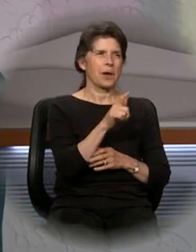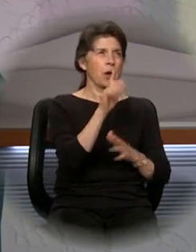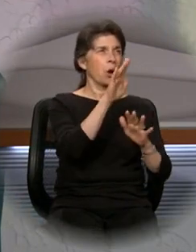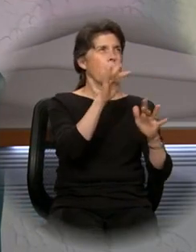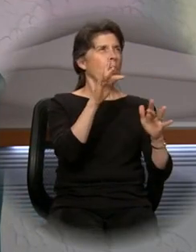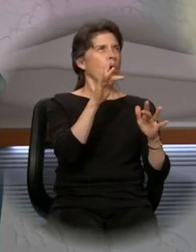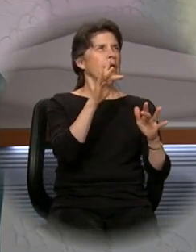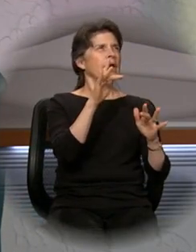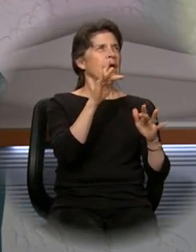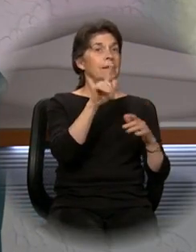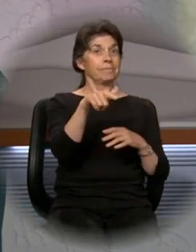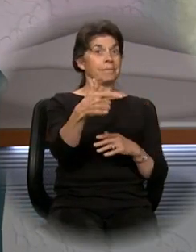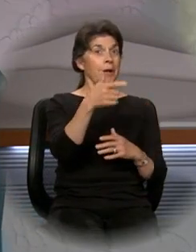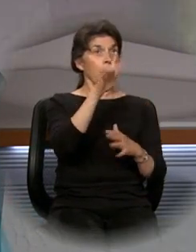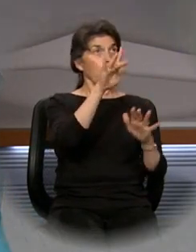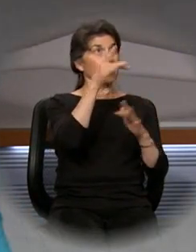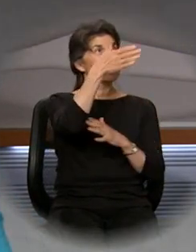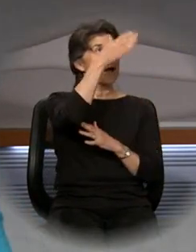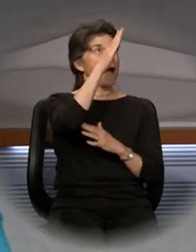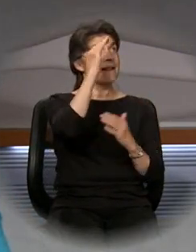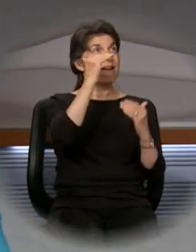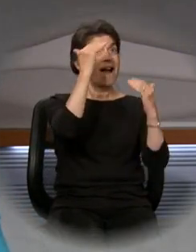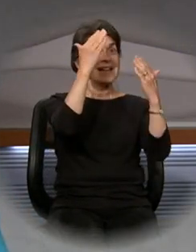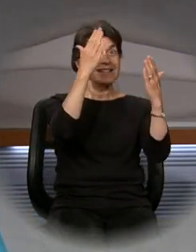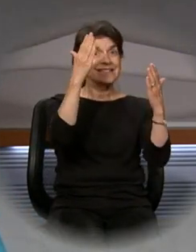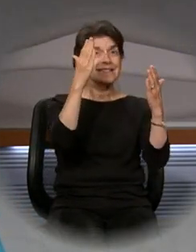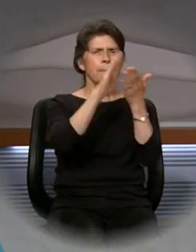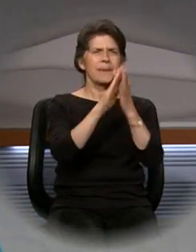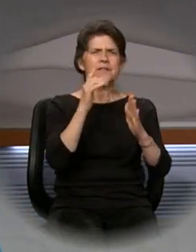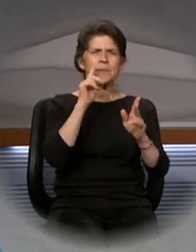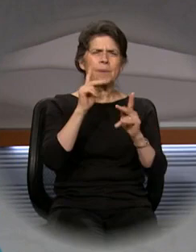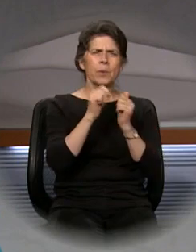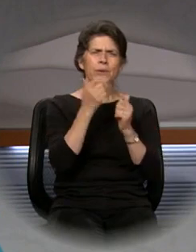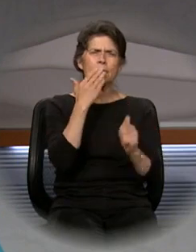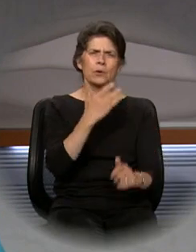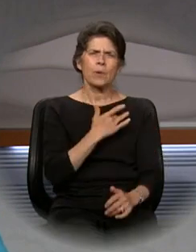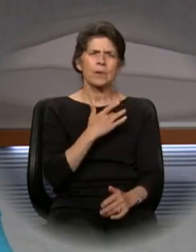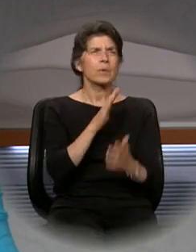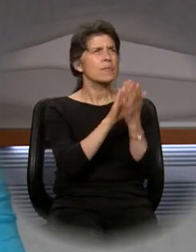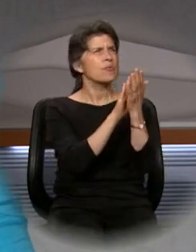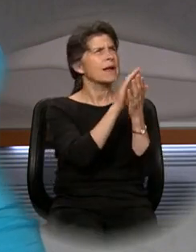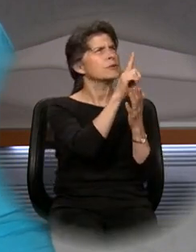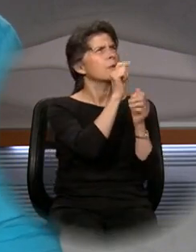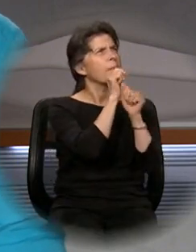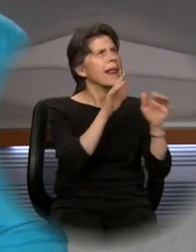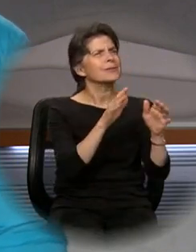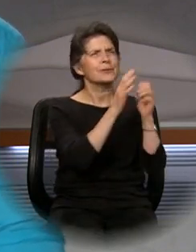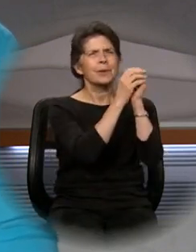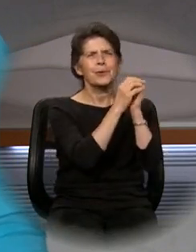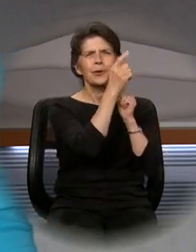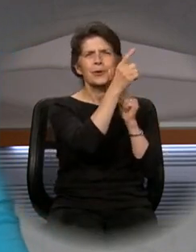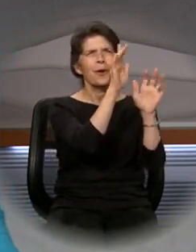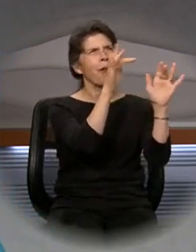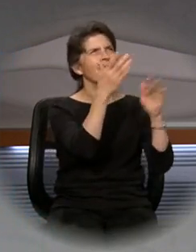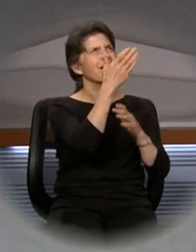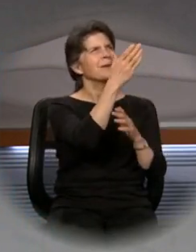peace to people of goodwill. We praise you. We bless you. We adore you. We glorify you. We give you thanks